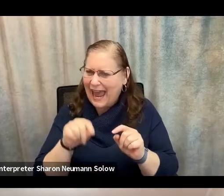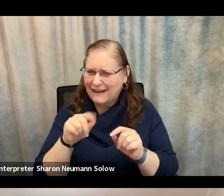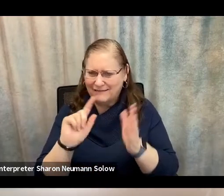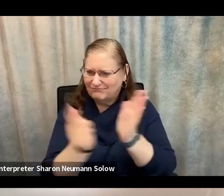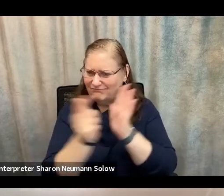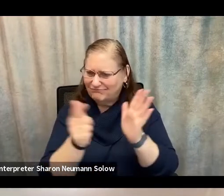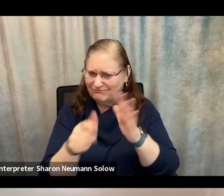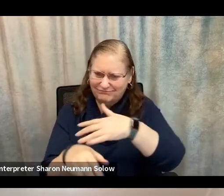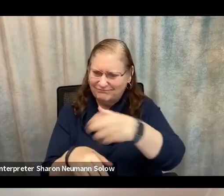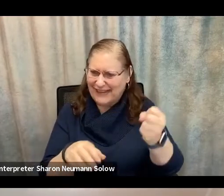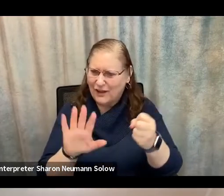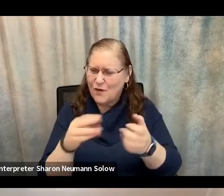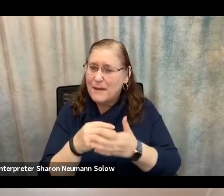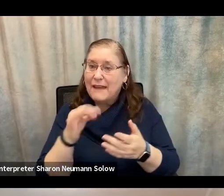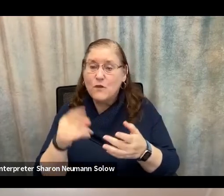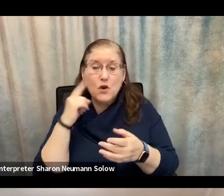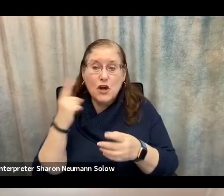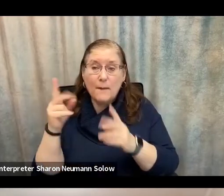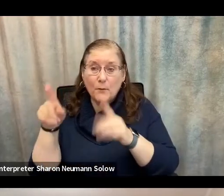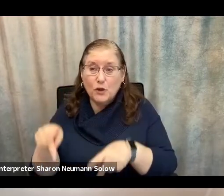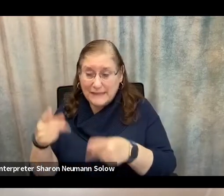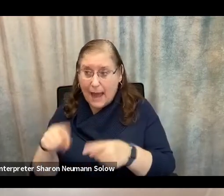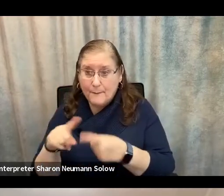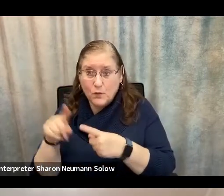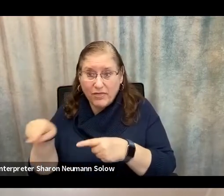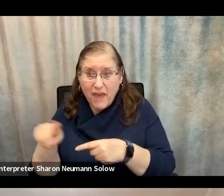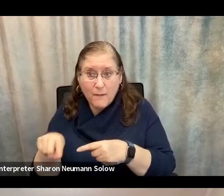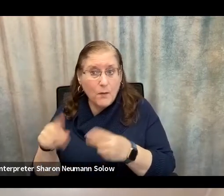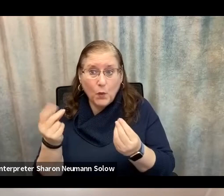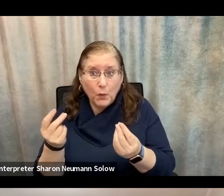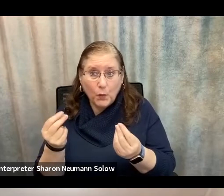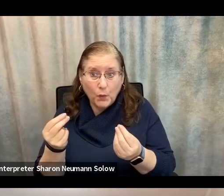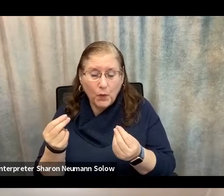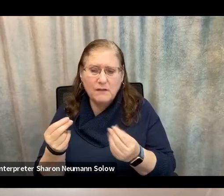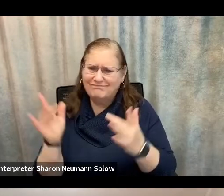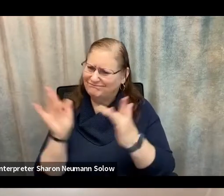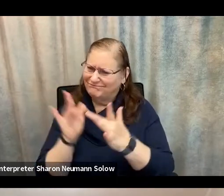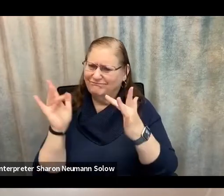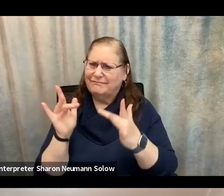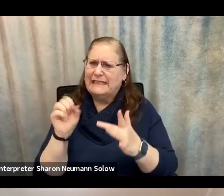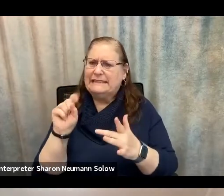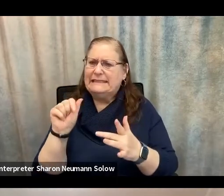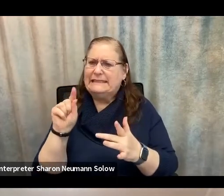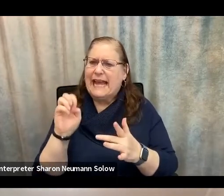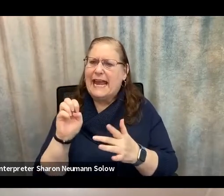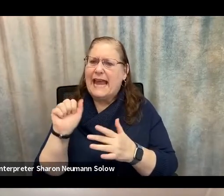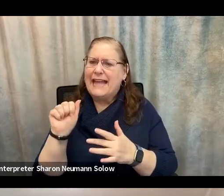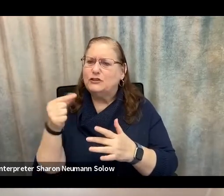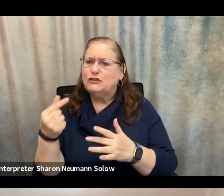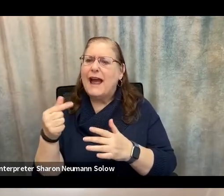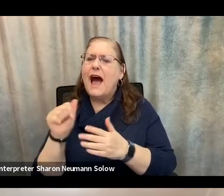that incident happened to them, the best thing to do is to immediately contact your state attorney general's office